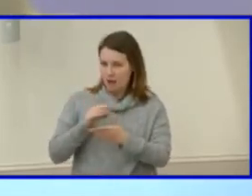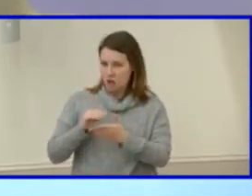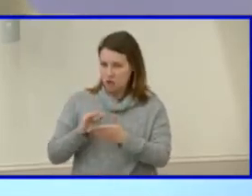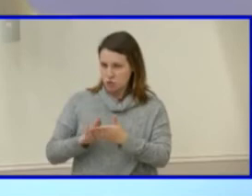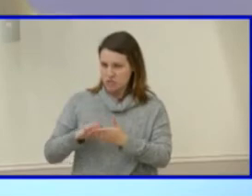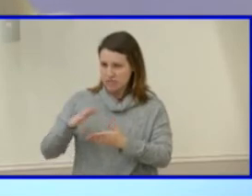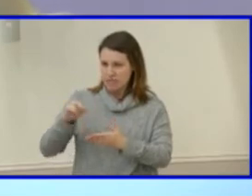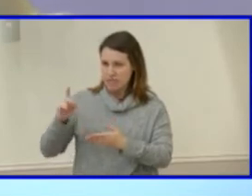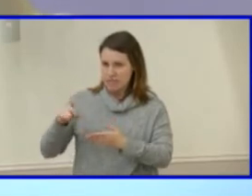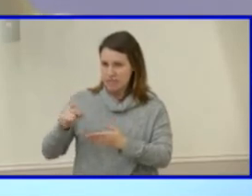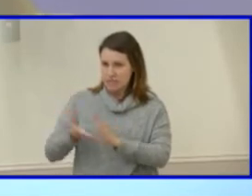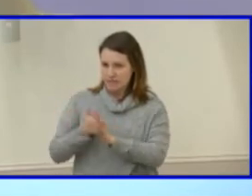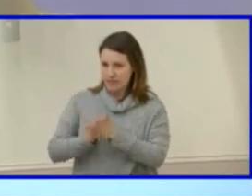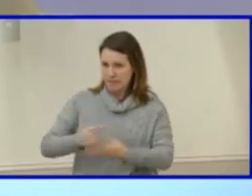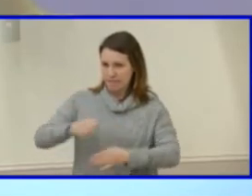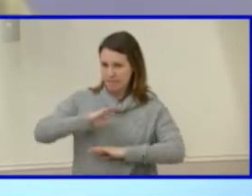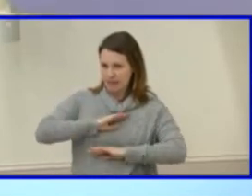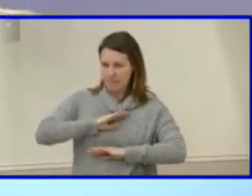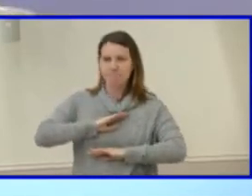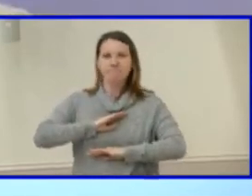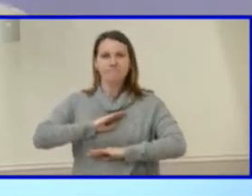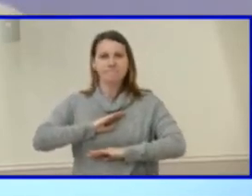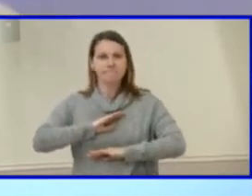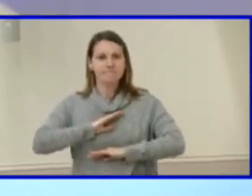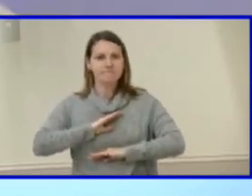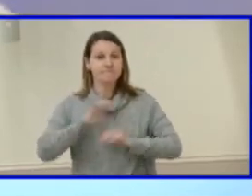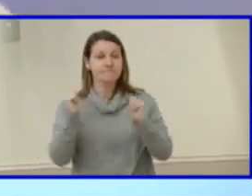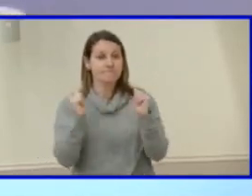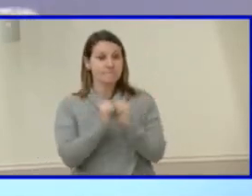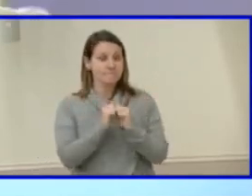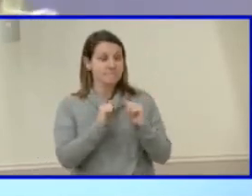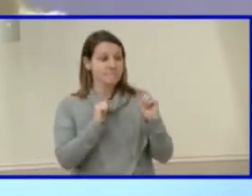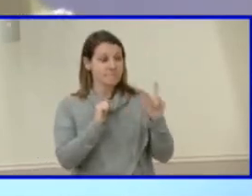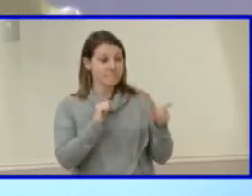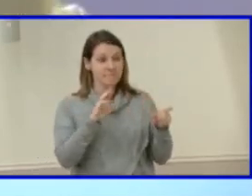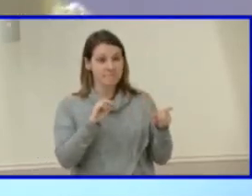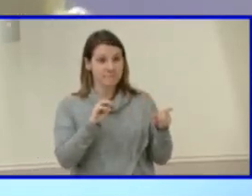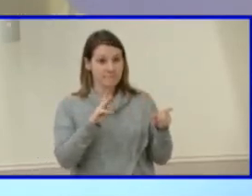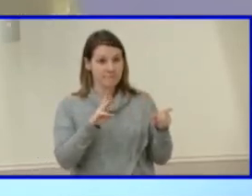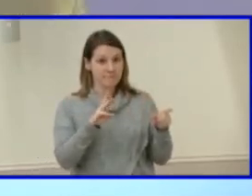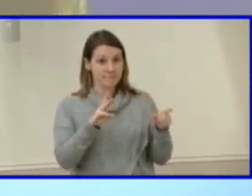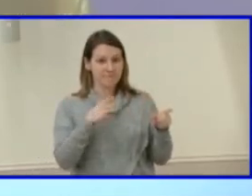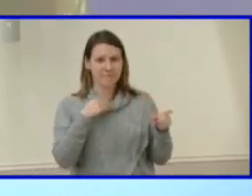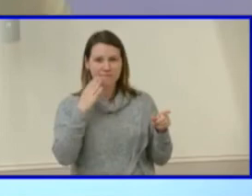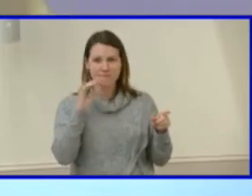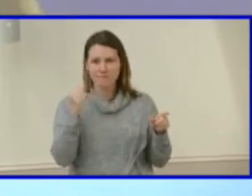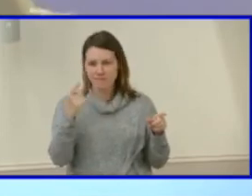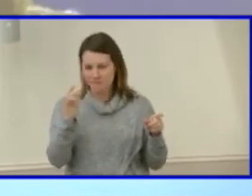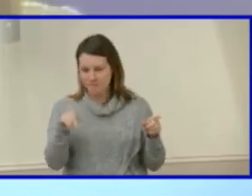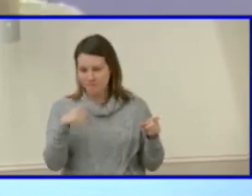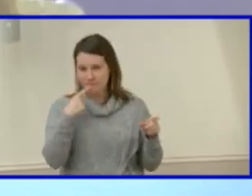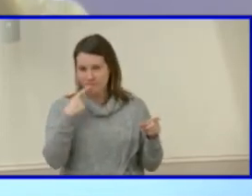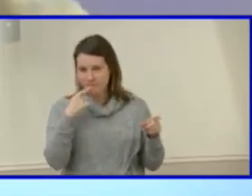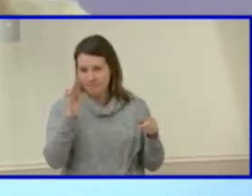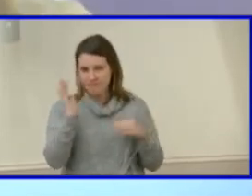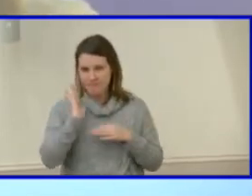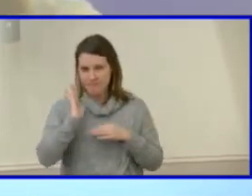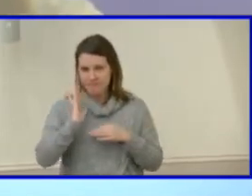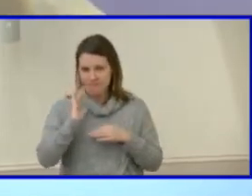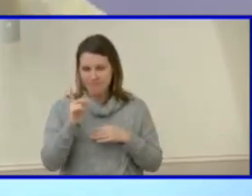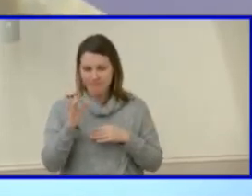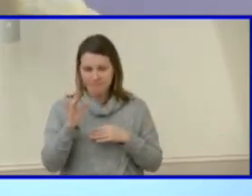you know, what we're dealing with at Maggie Walker, I know Mrs. Salt said earlier it was 12